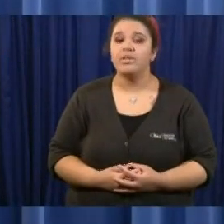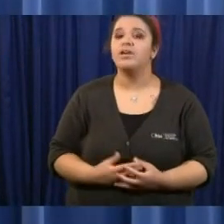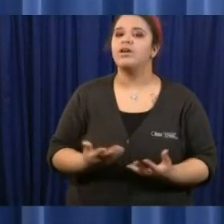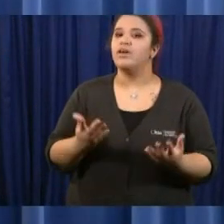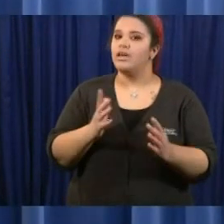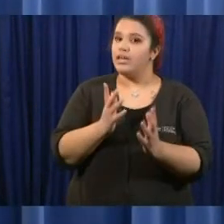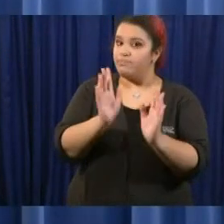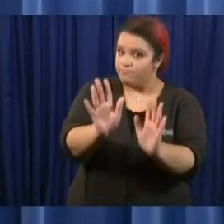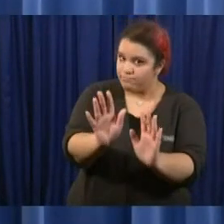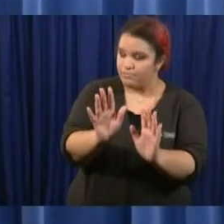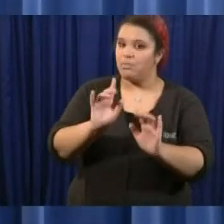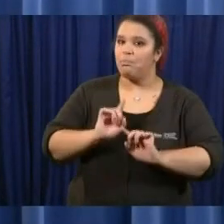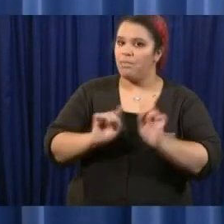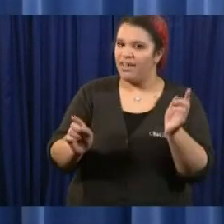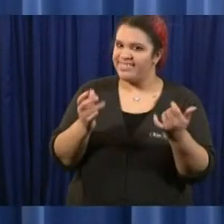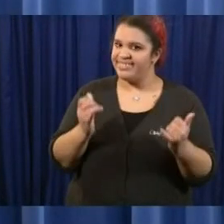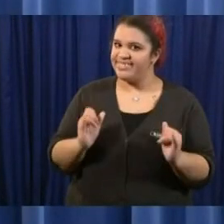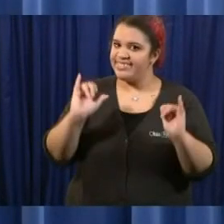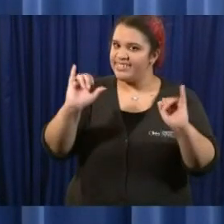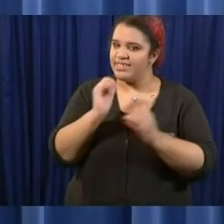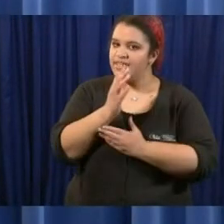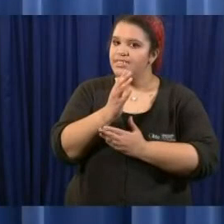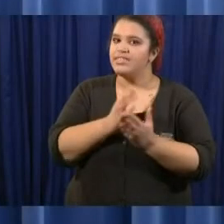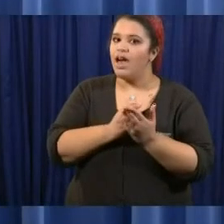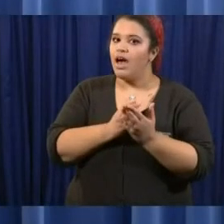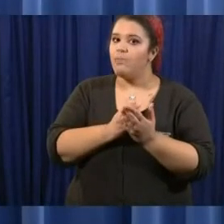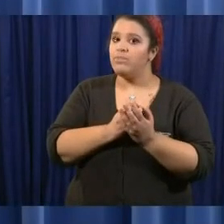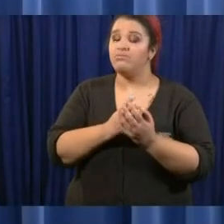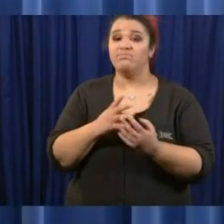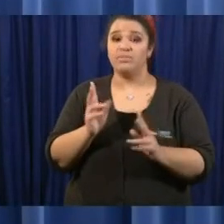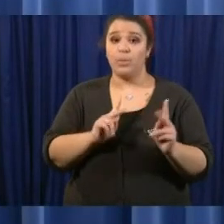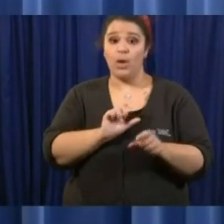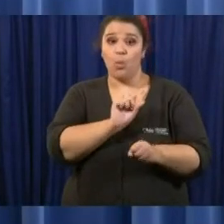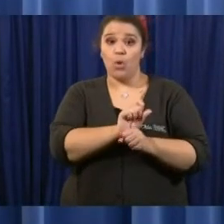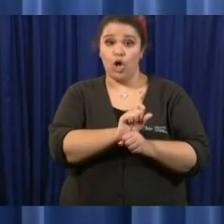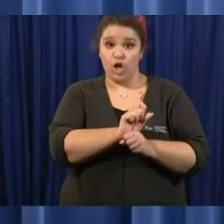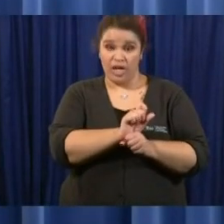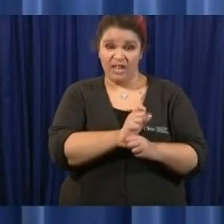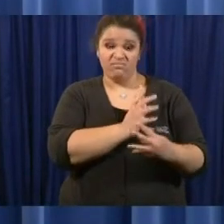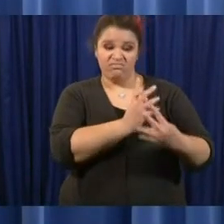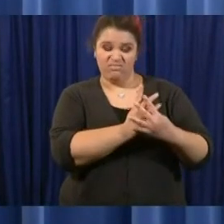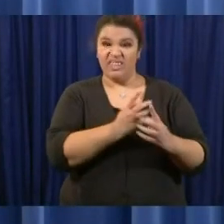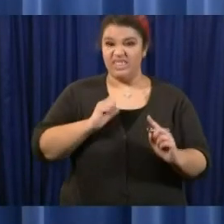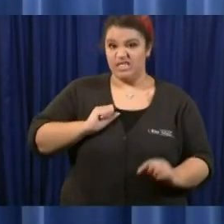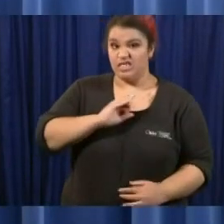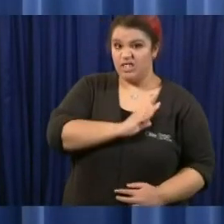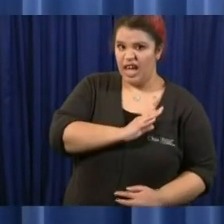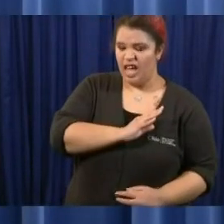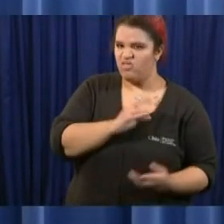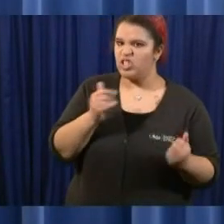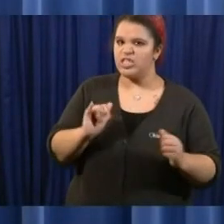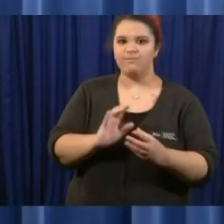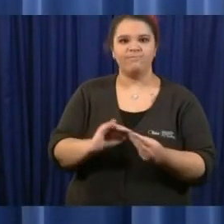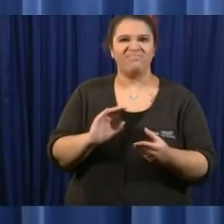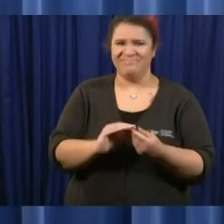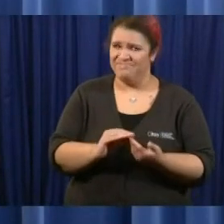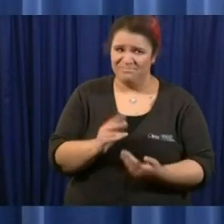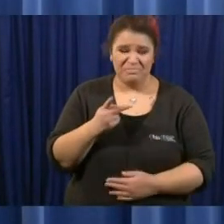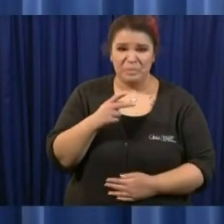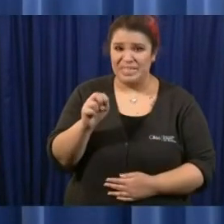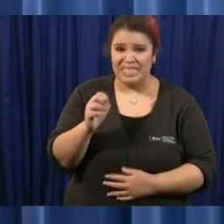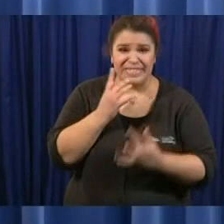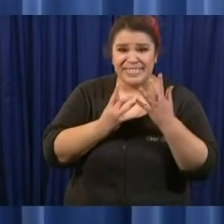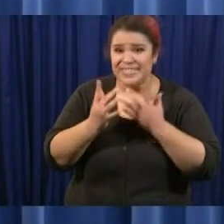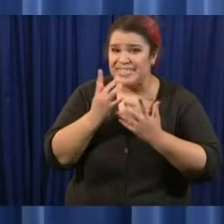ppe still and um you know they're wearing the same mask over and over um what are your